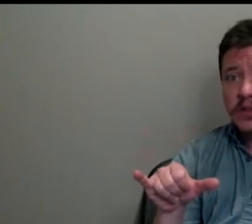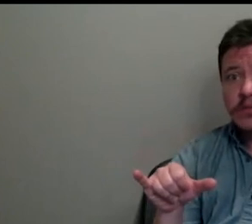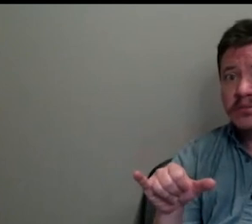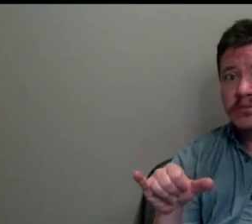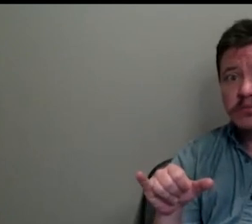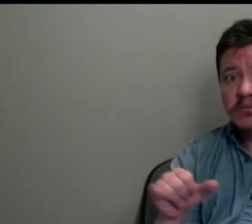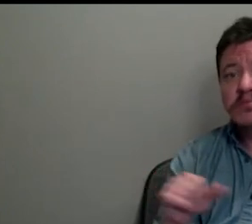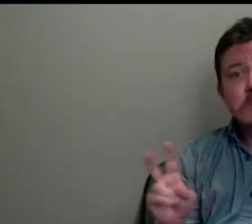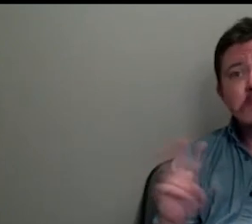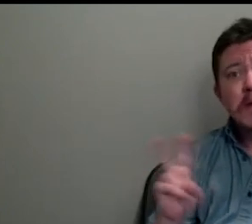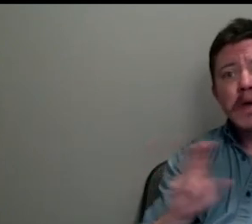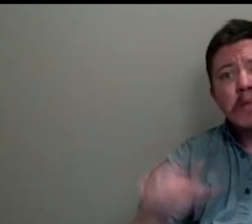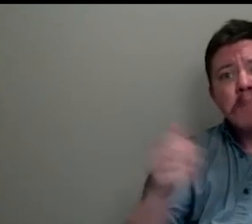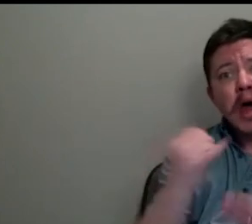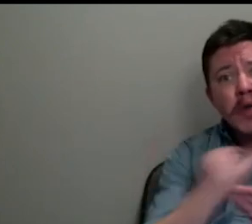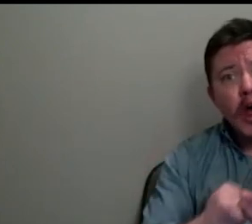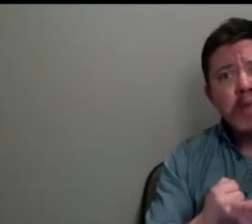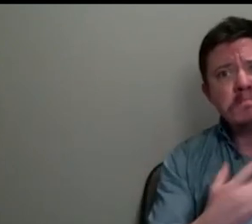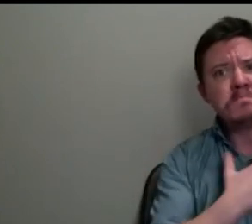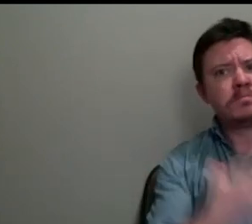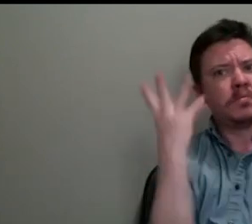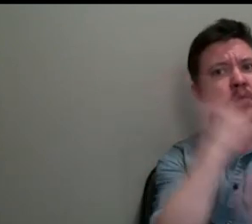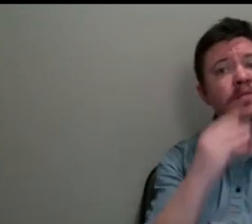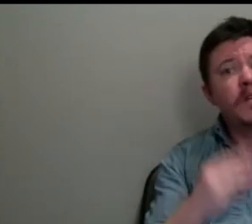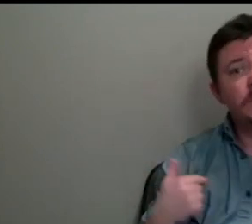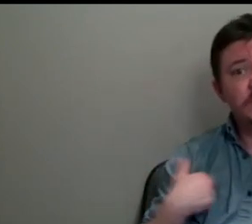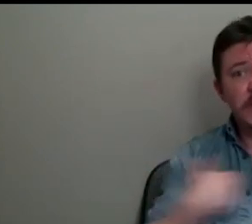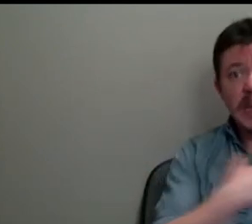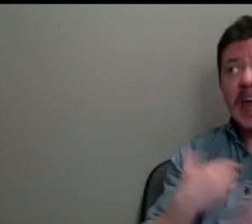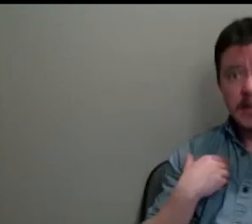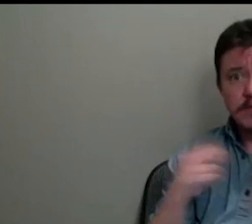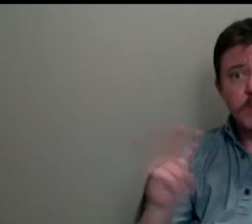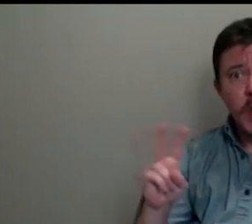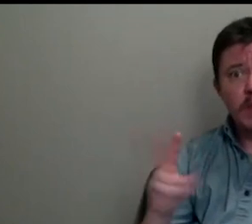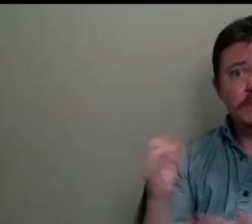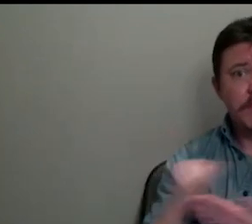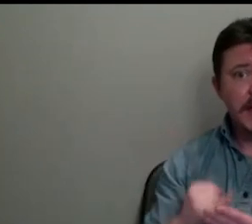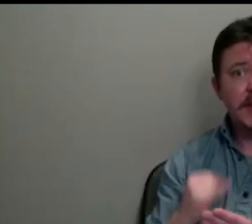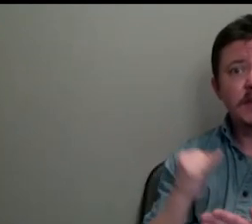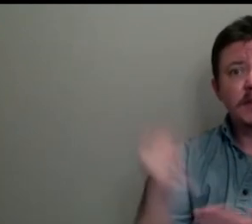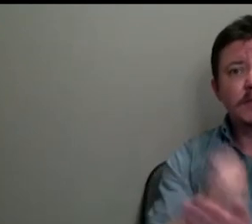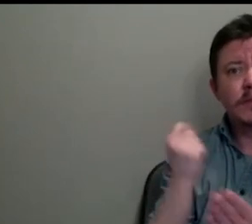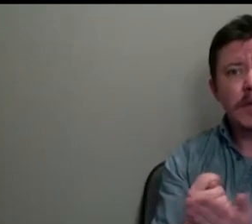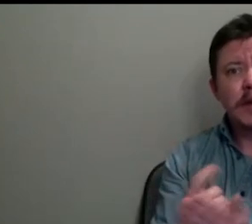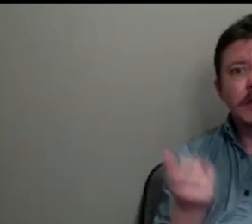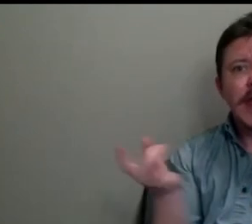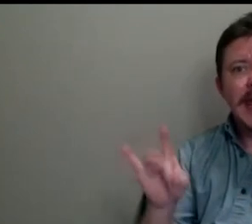ones, as I said, they're rather beautiful. But there are paintings, particularly actually at that 1892 show,